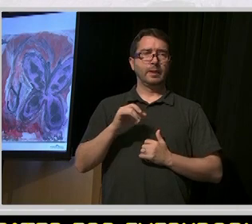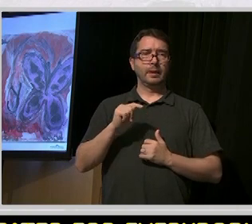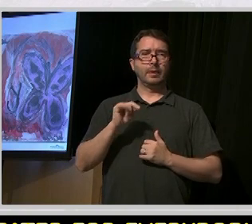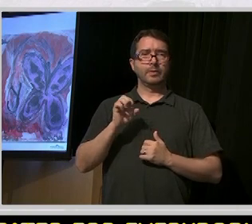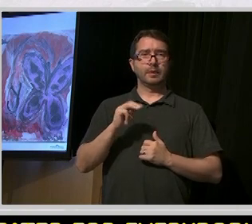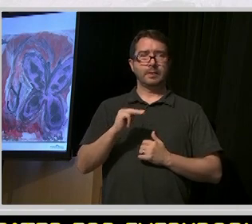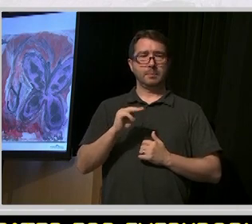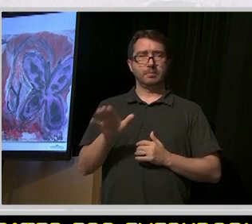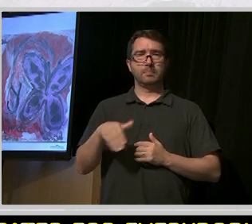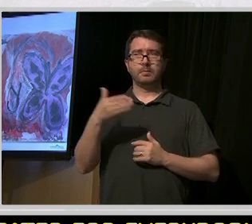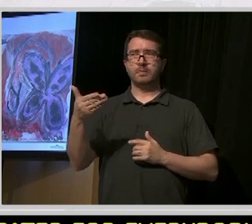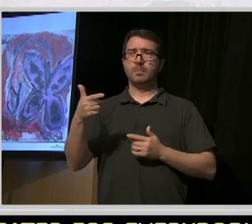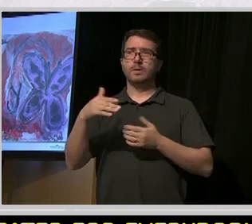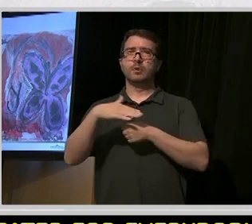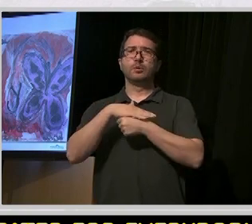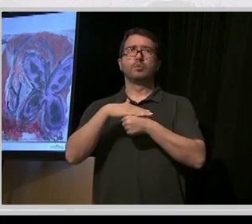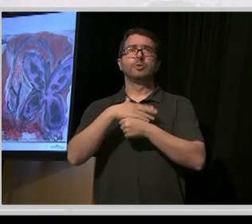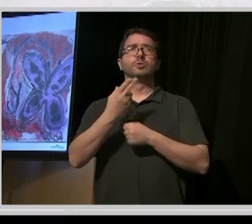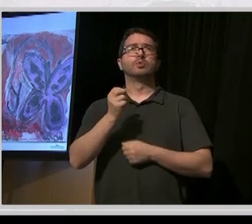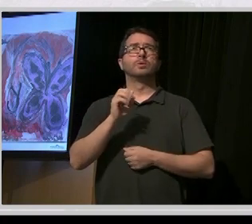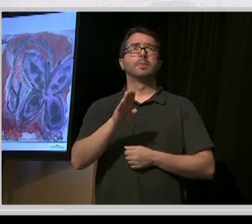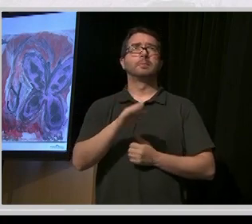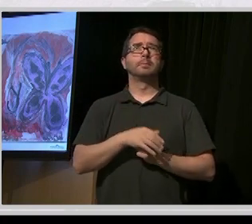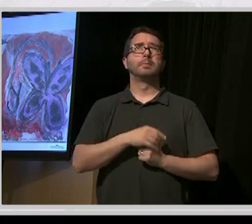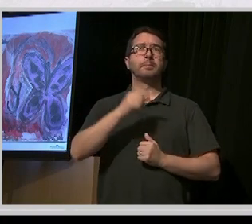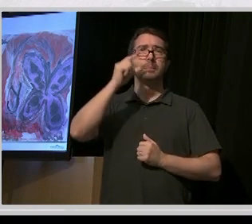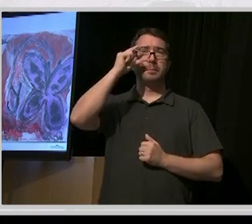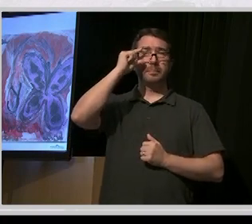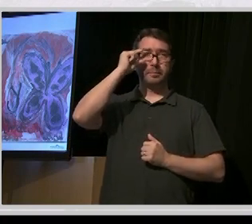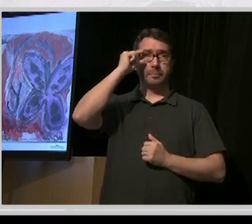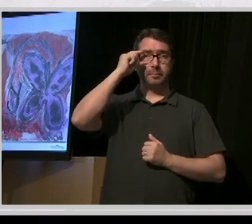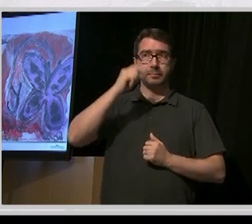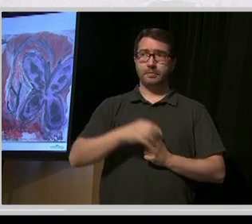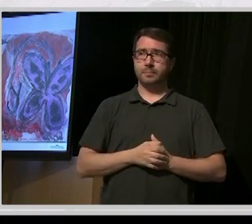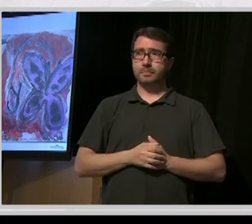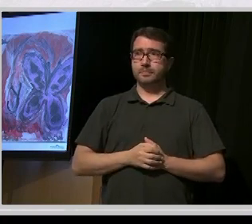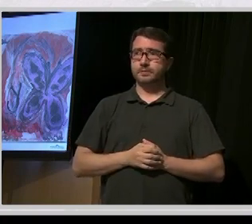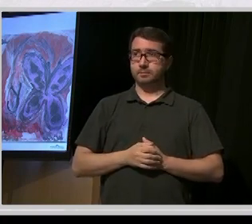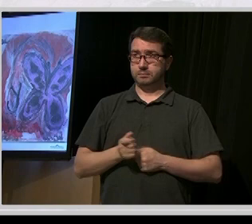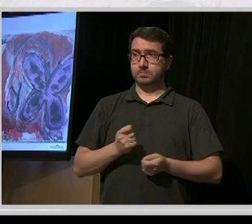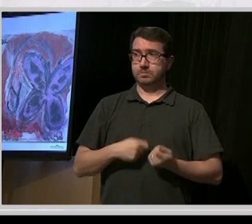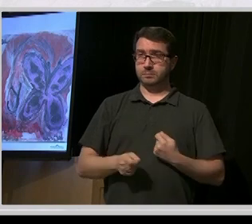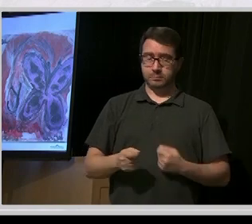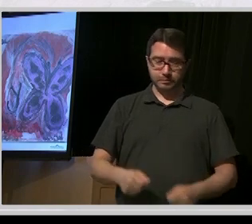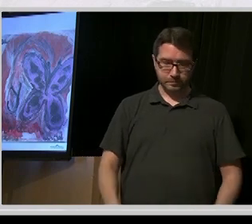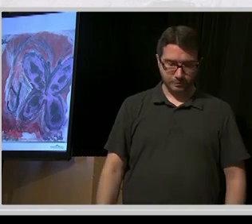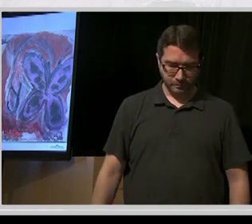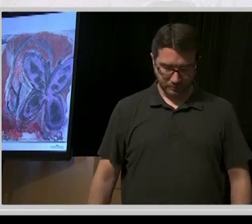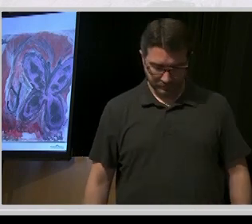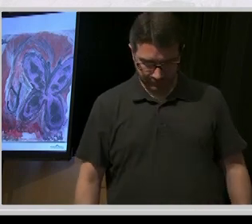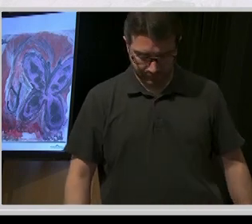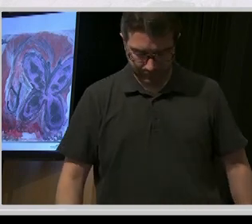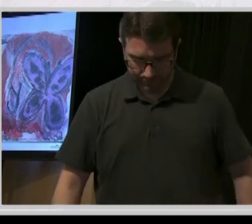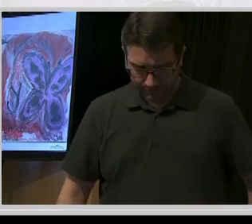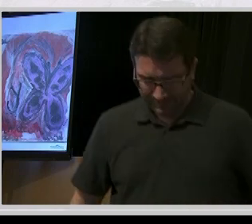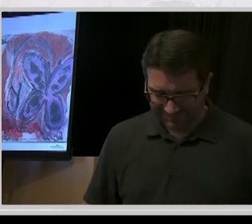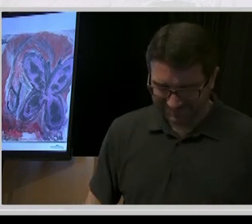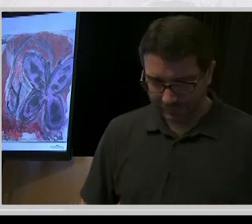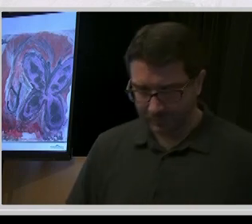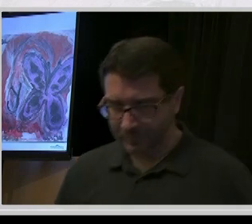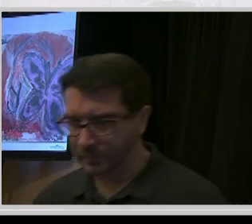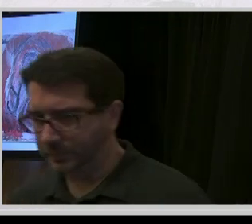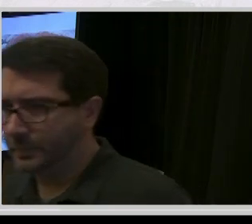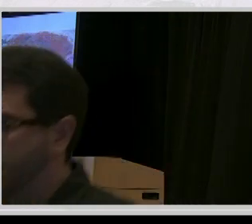a little bit about the regional hubs, which is, yep. Was that five? We're right on Perfect.